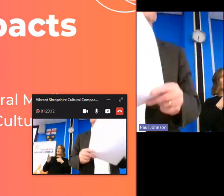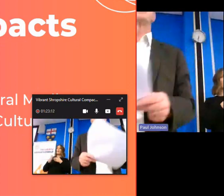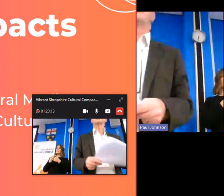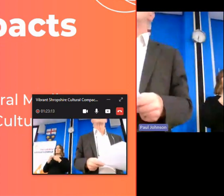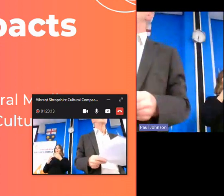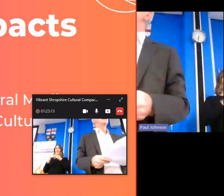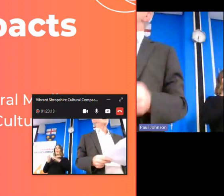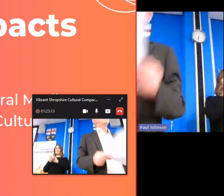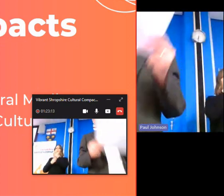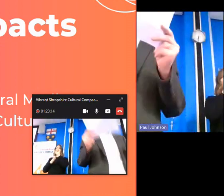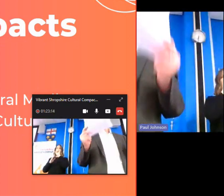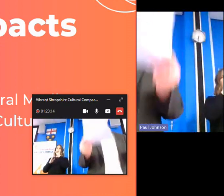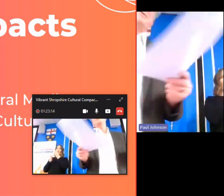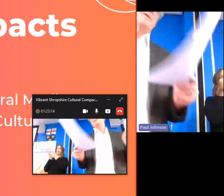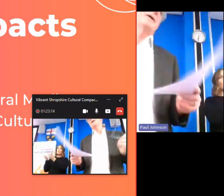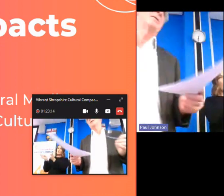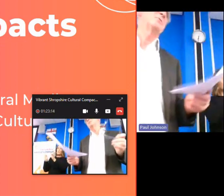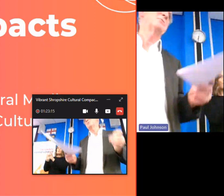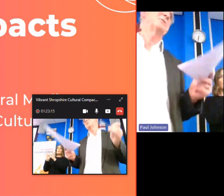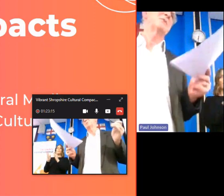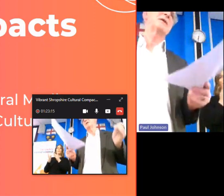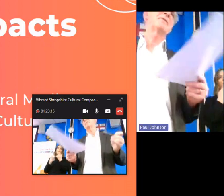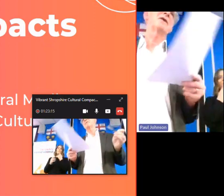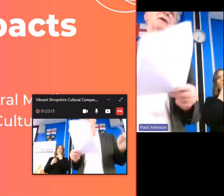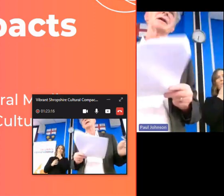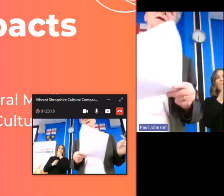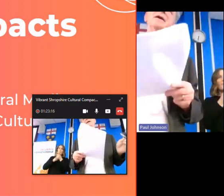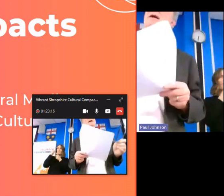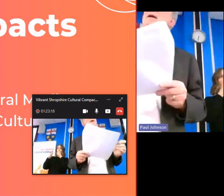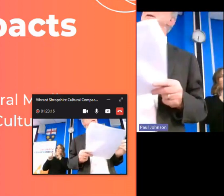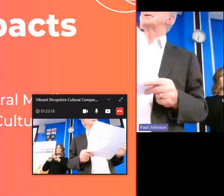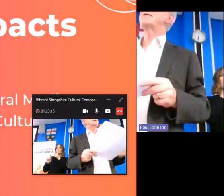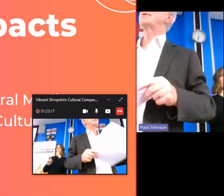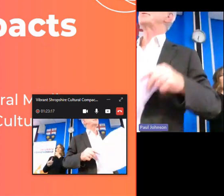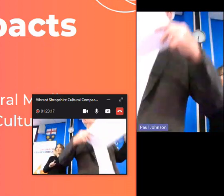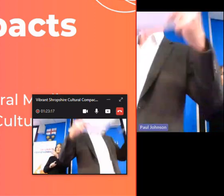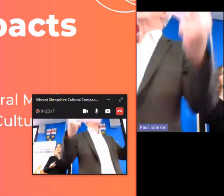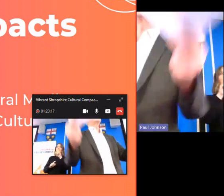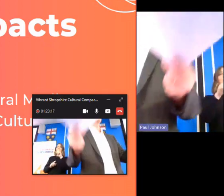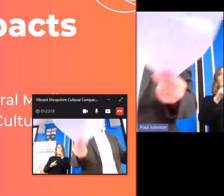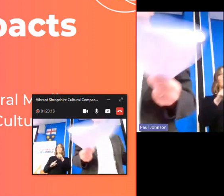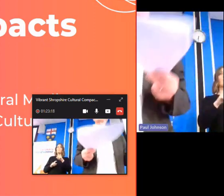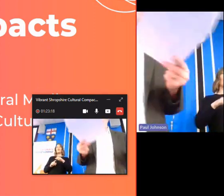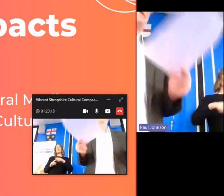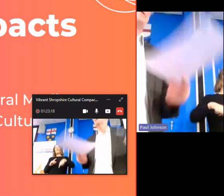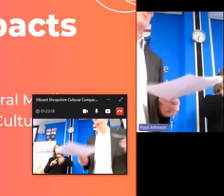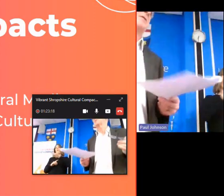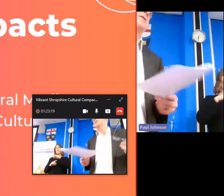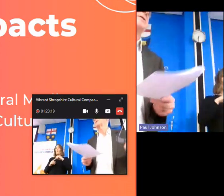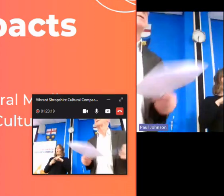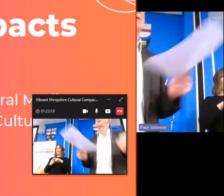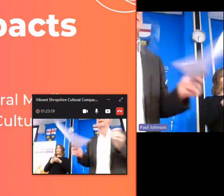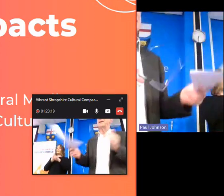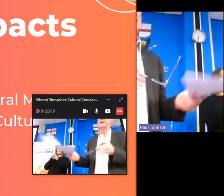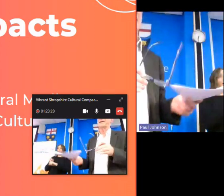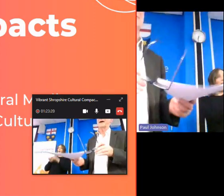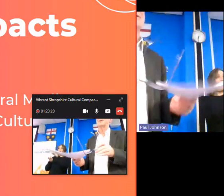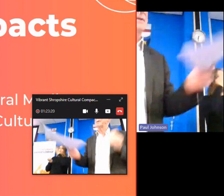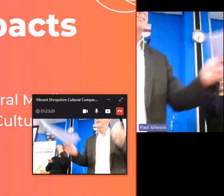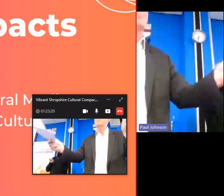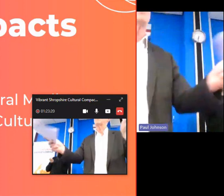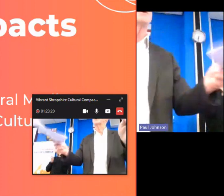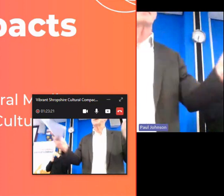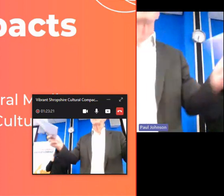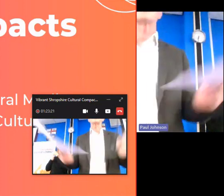consortium and so on but what happened there and what was became very clear is that everyone was relying on the local authority to lead